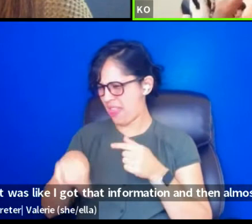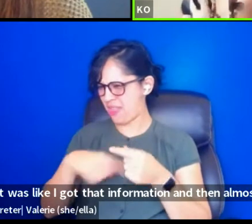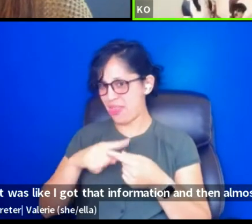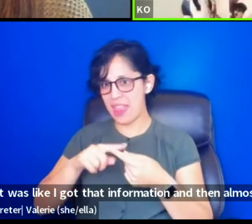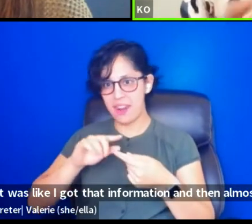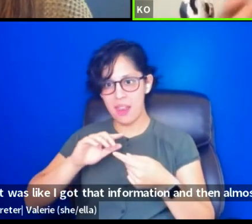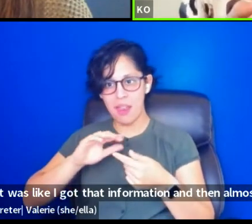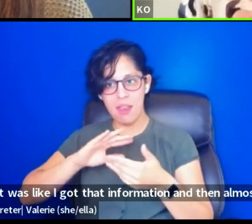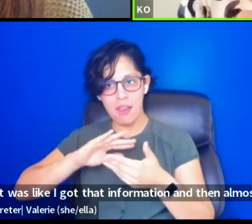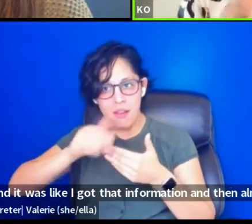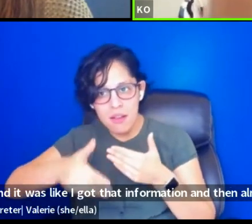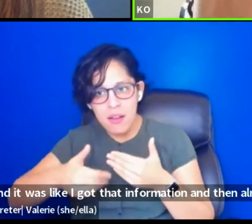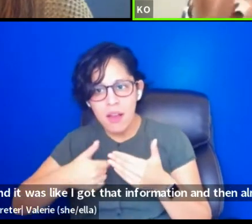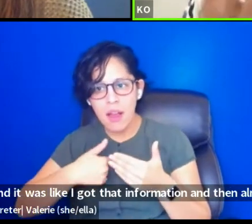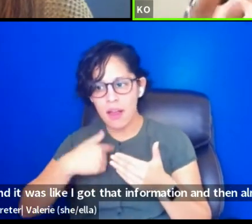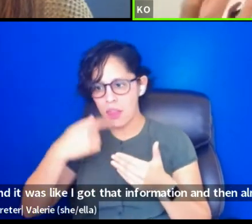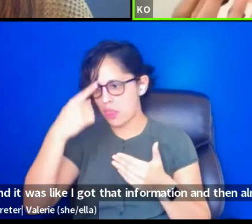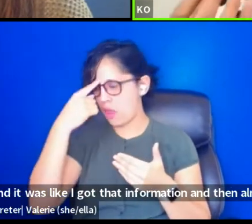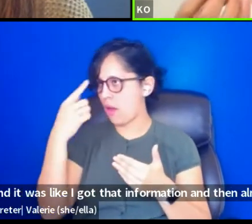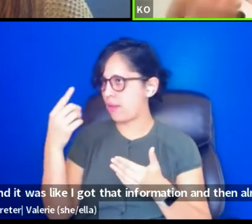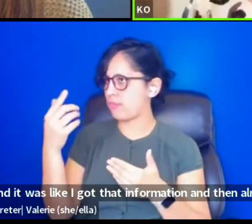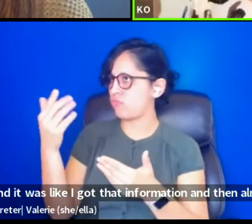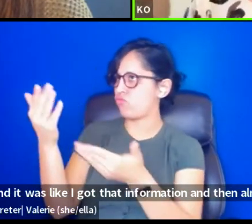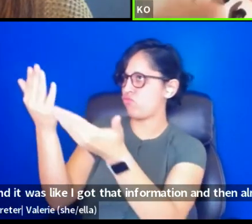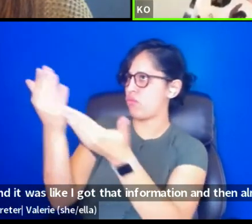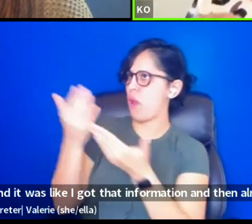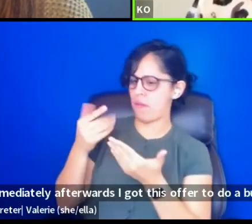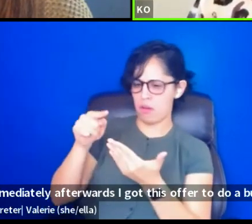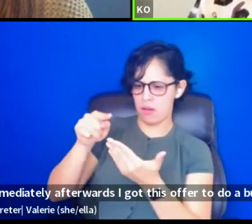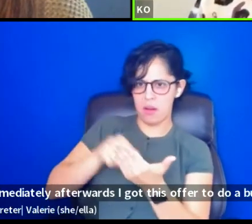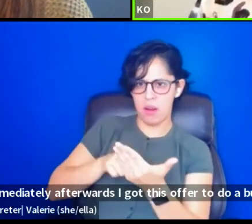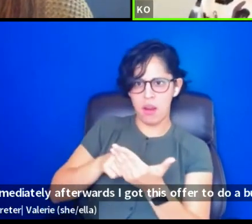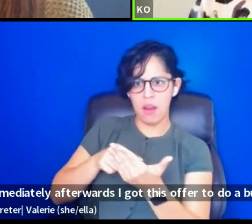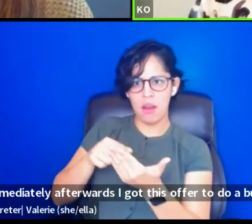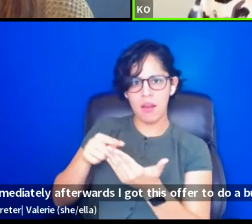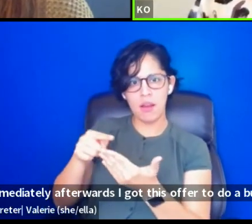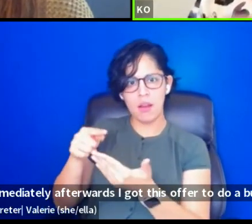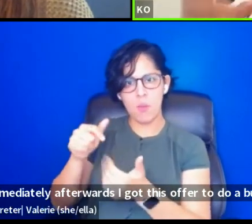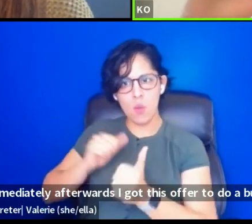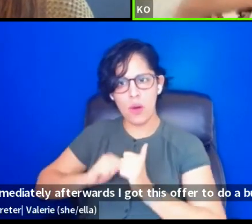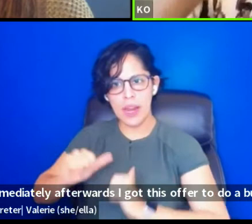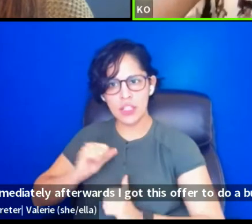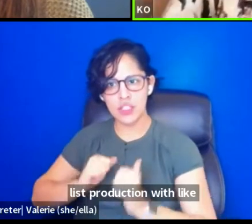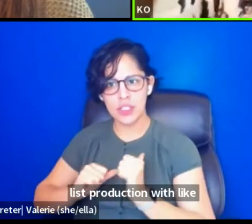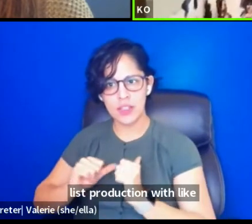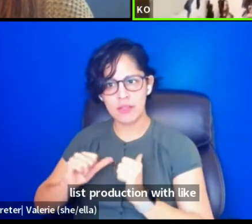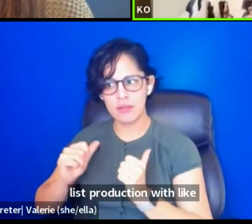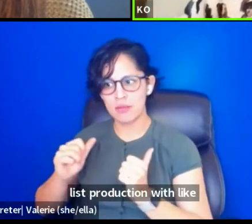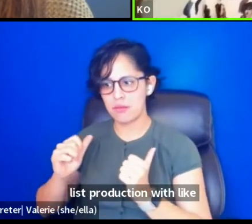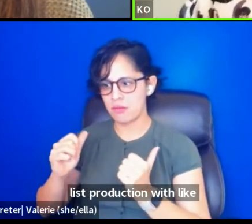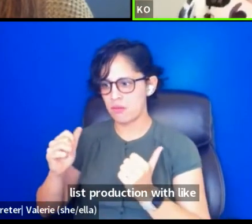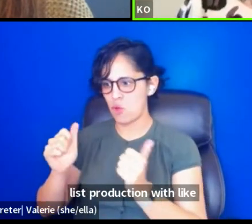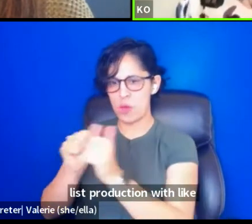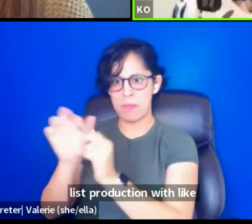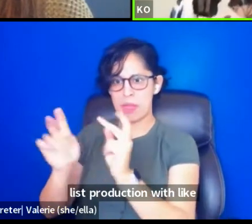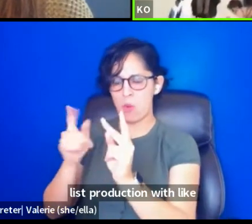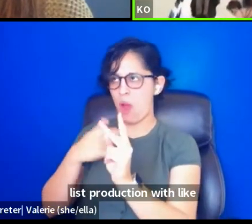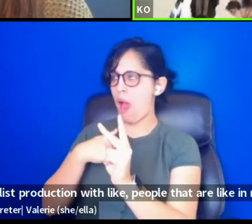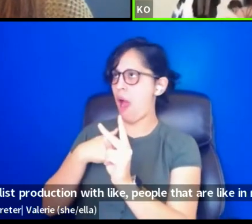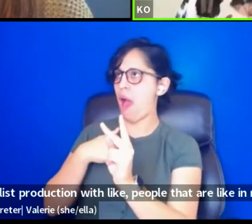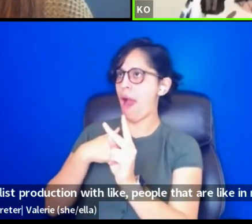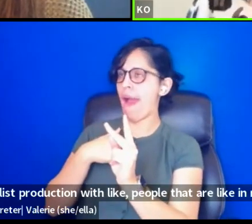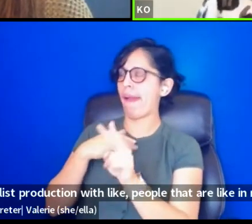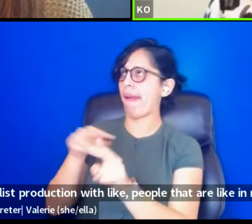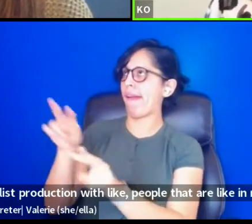offer to do a bucket list production with like people that I was like in my